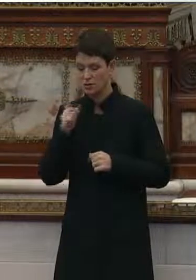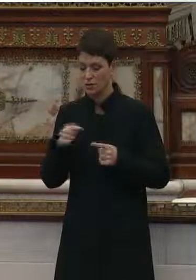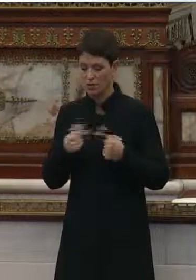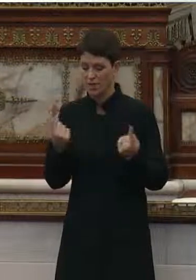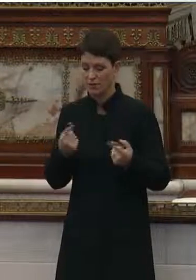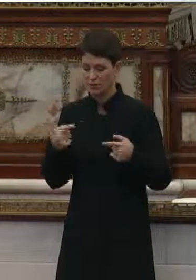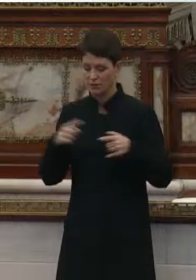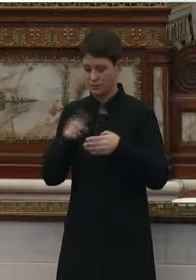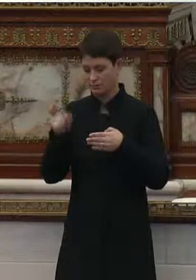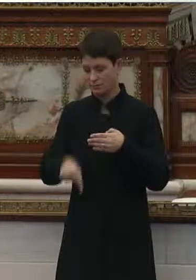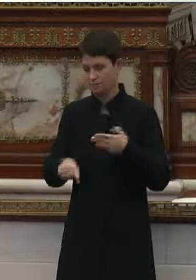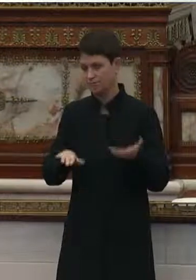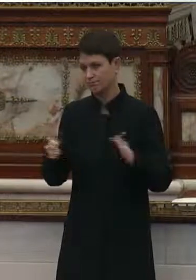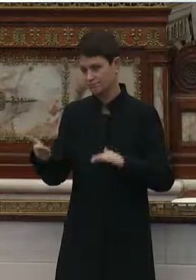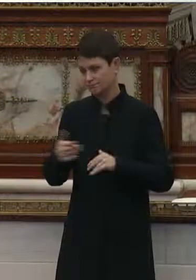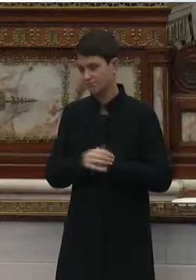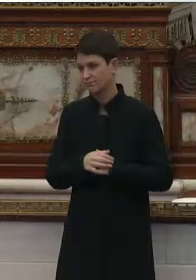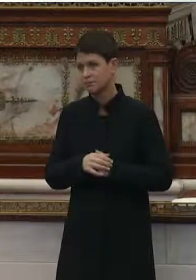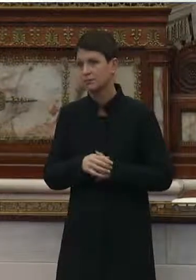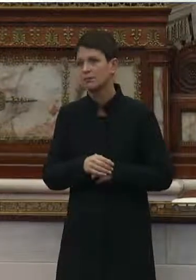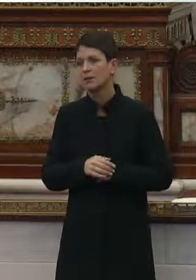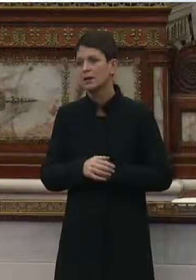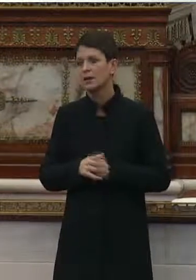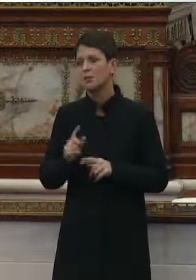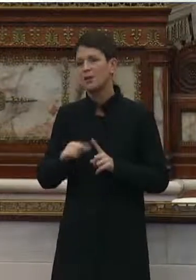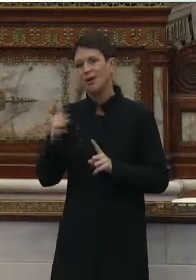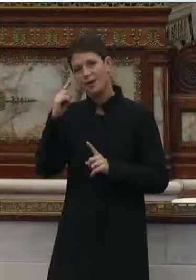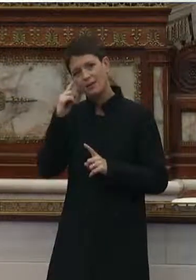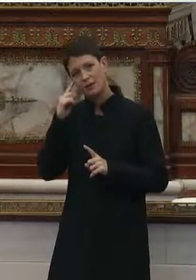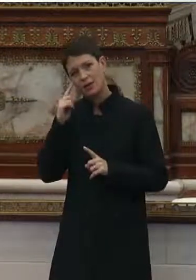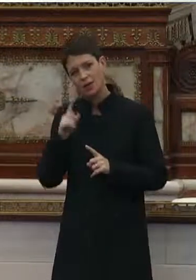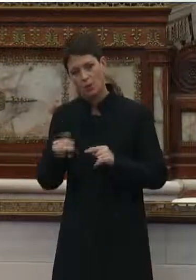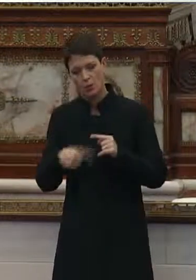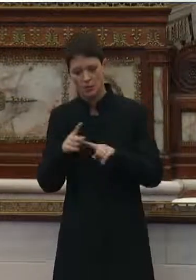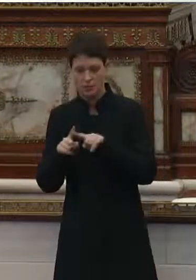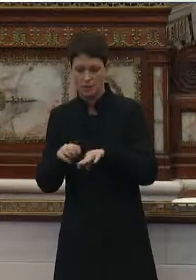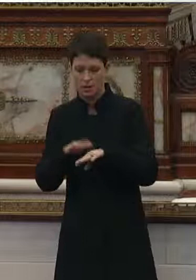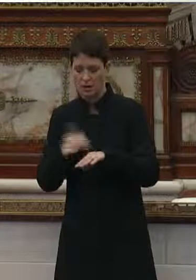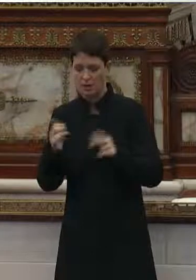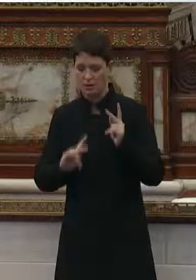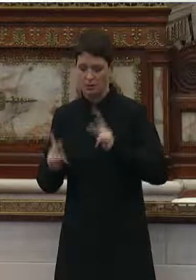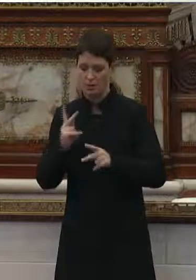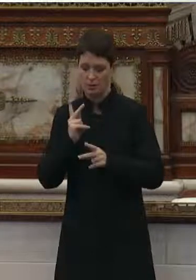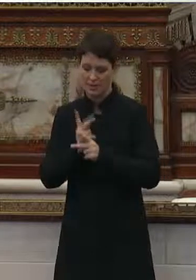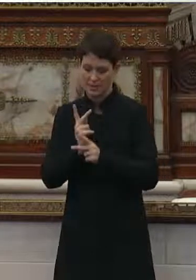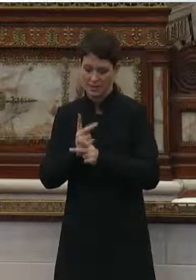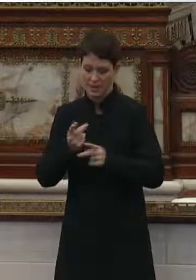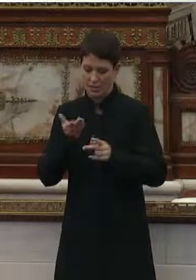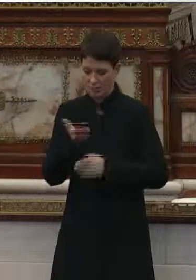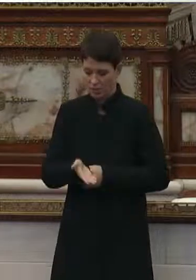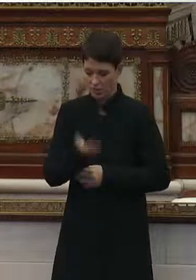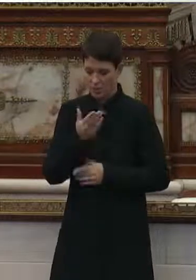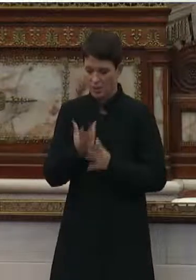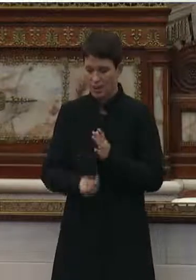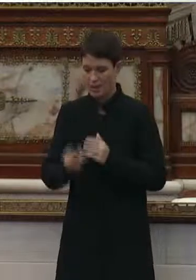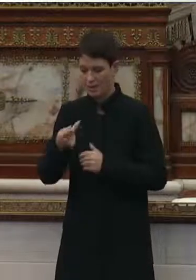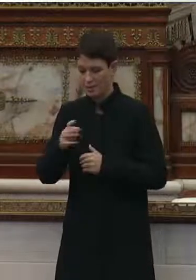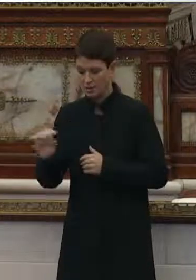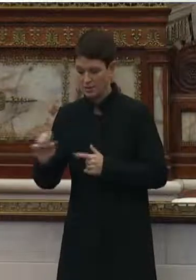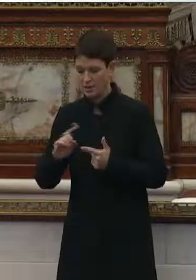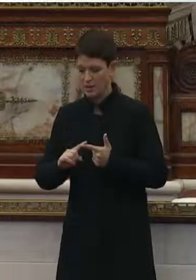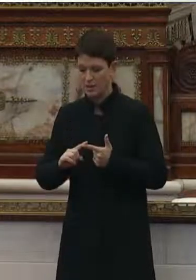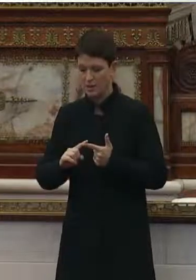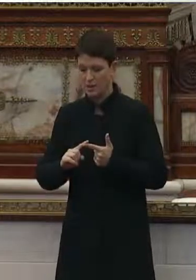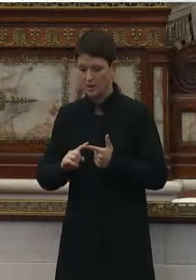consequences. But I also think about that when you're dependent upon others for personal care, lack of PPE and